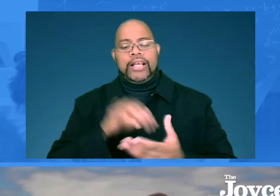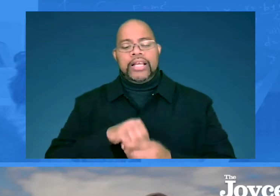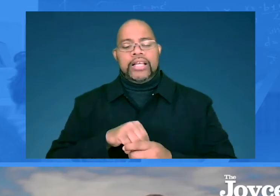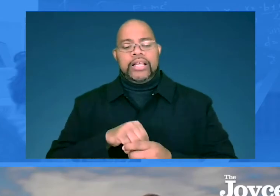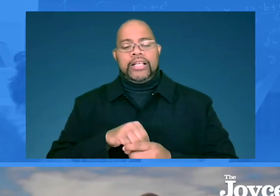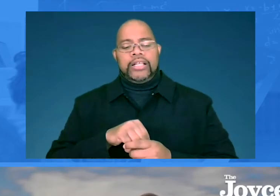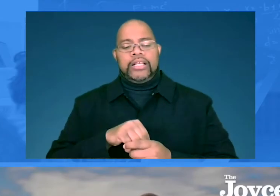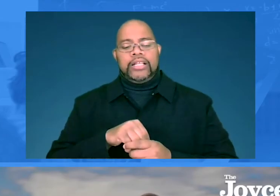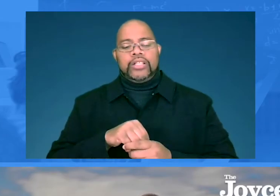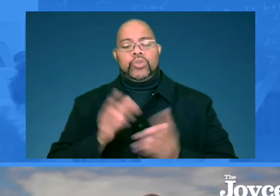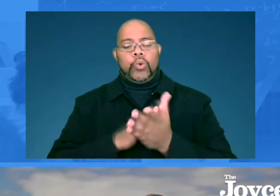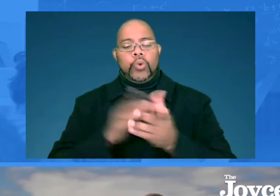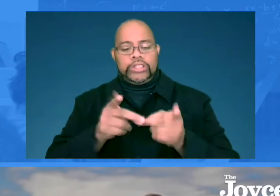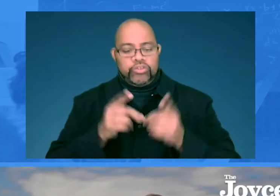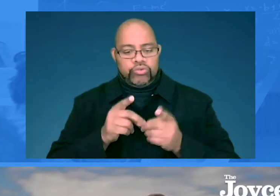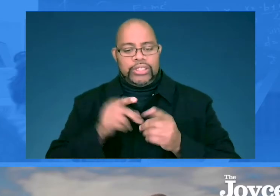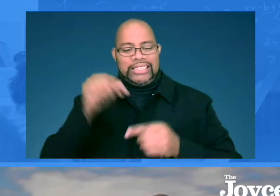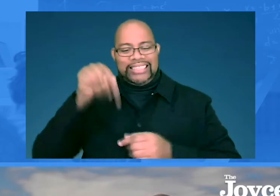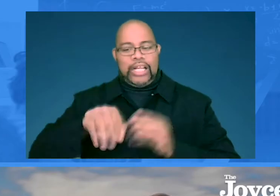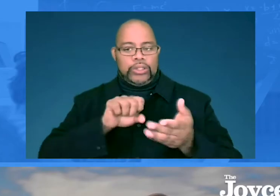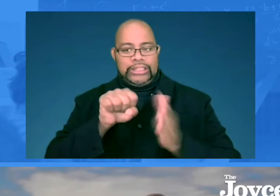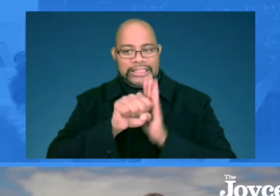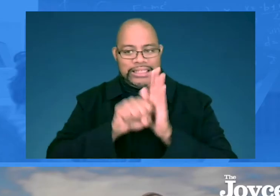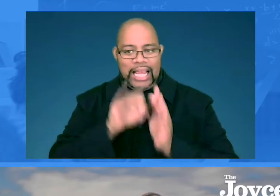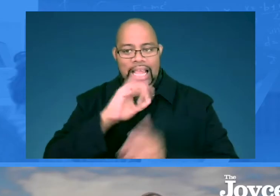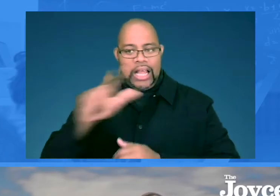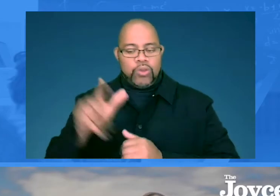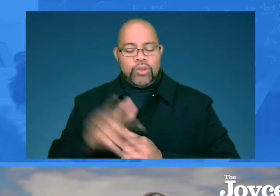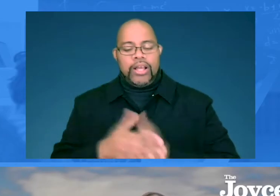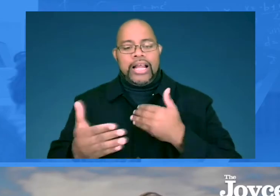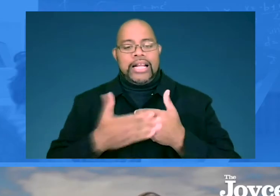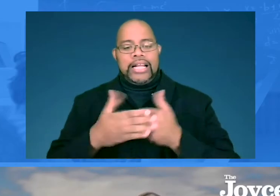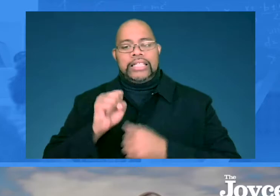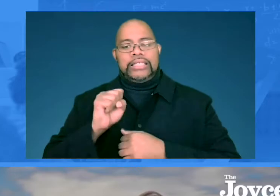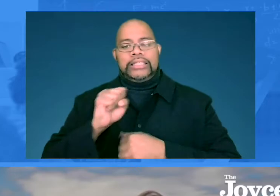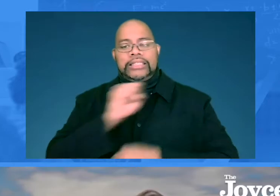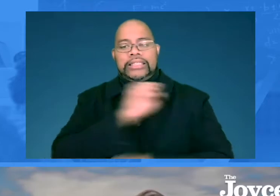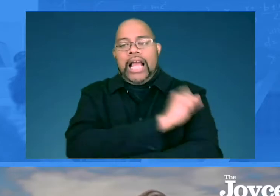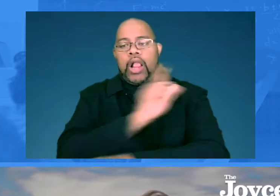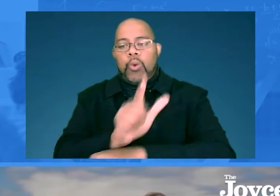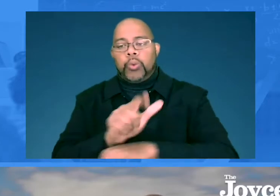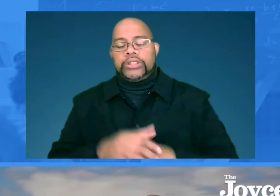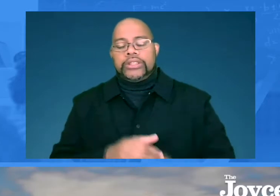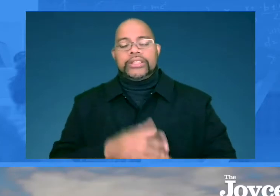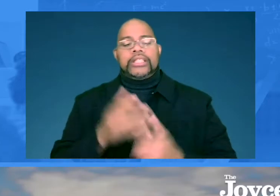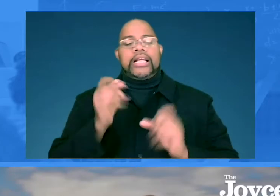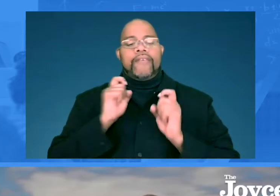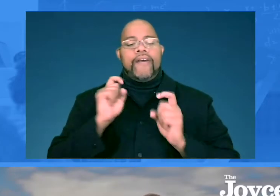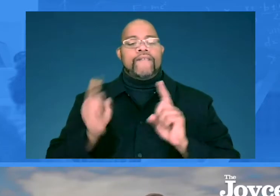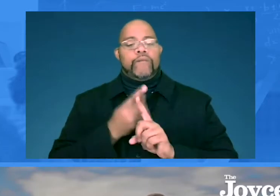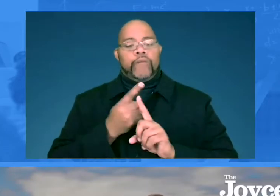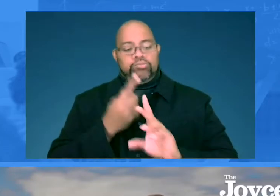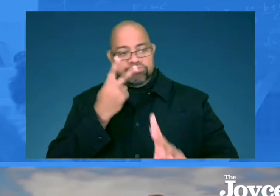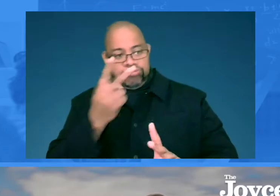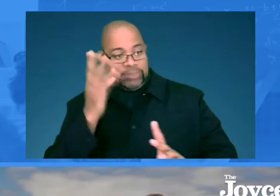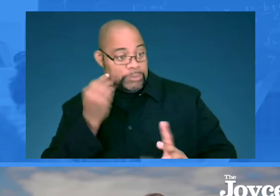That's in Alton School District, but we would say downstate Illinois, very near St. Louis. And she is going to give us the firsthand view of what it's